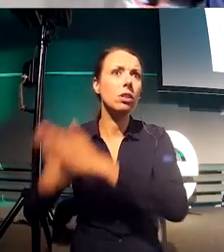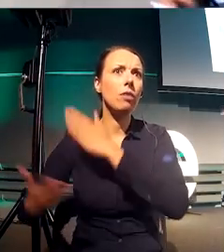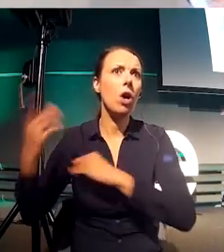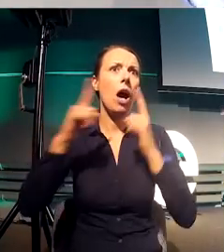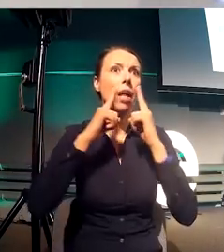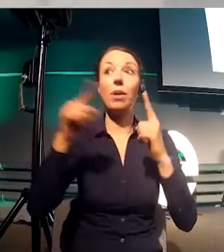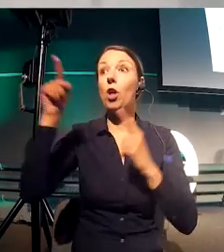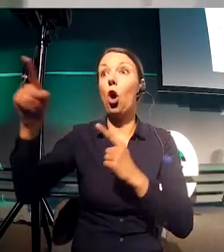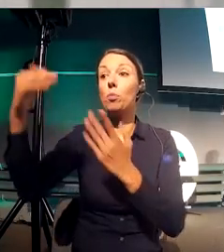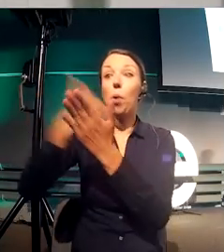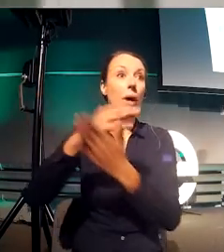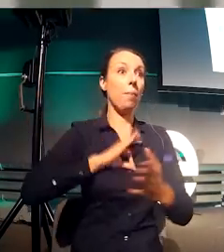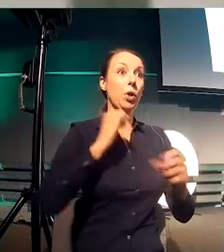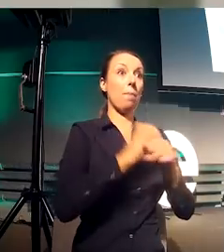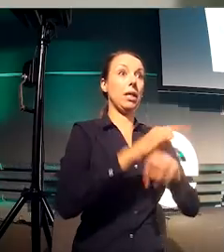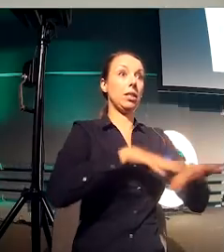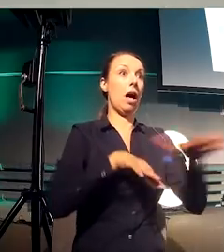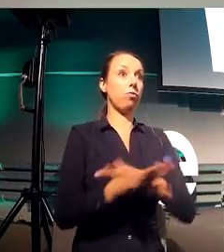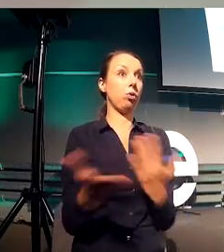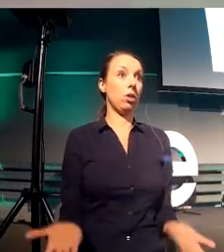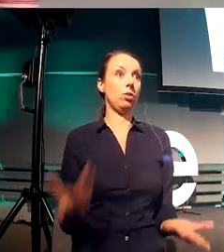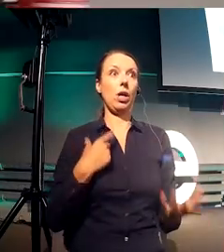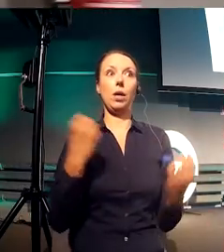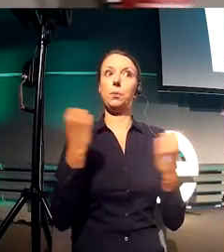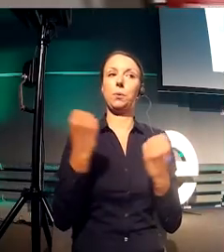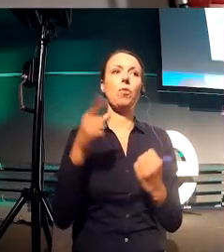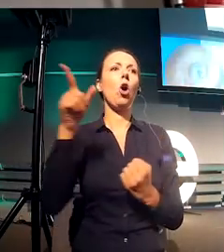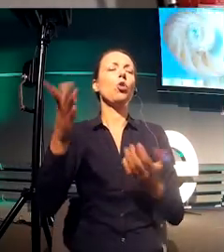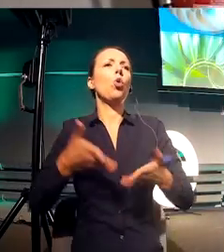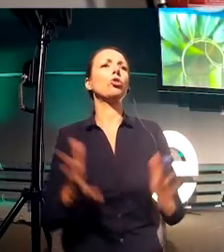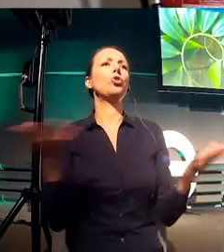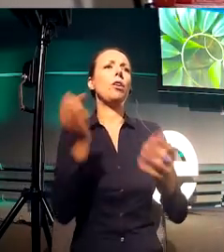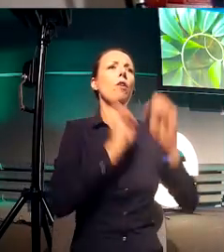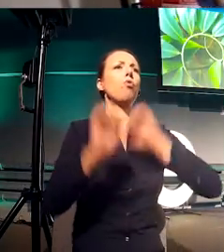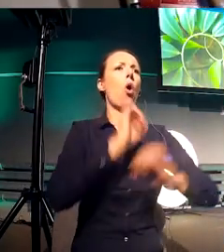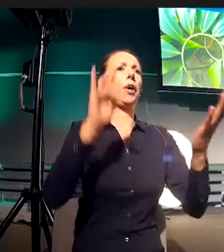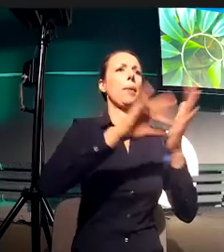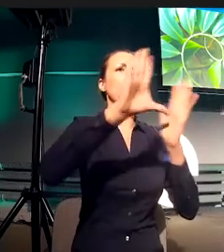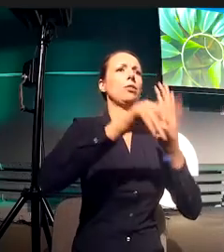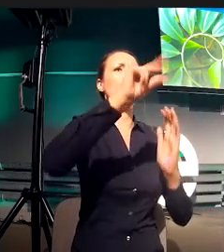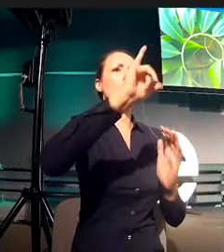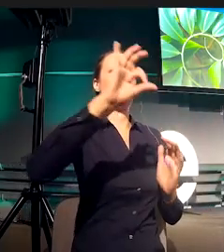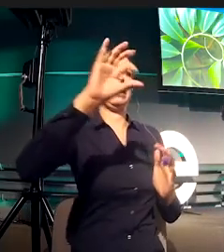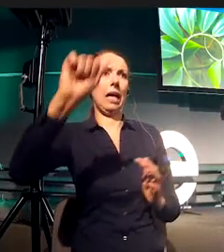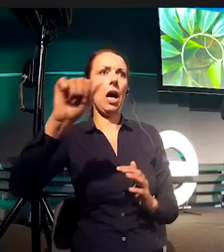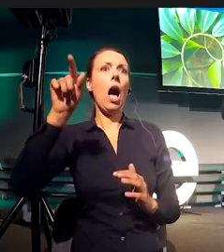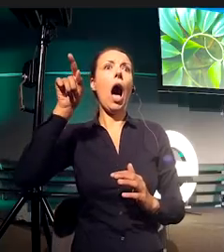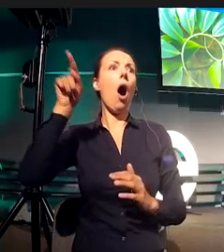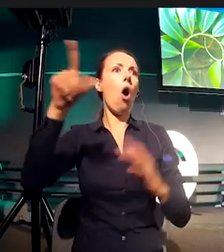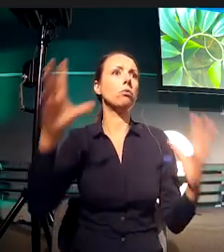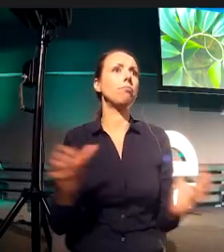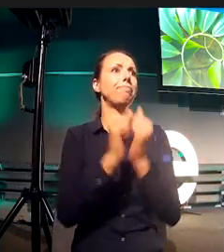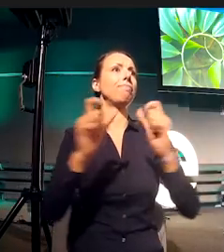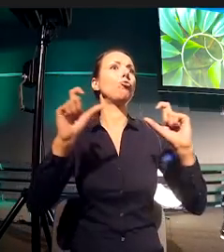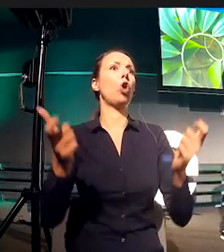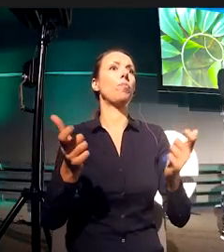Leonardo of Pisa. And what did he actually find out? Fibonacci found out that in nature, there's